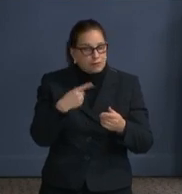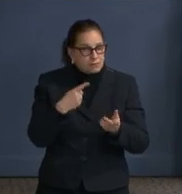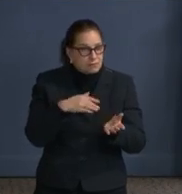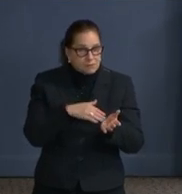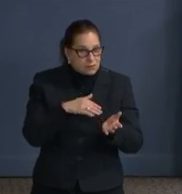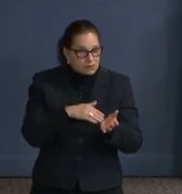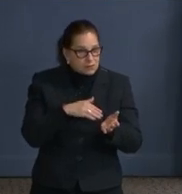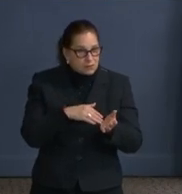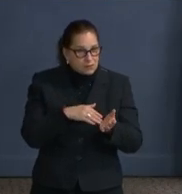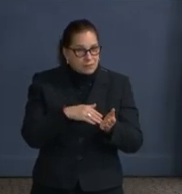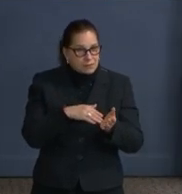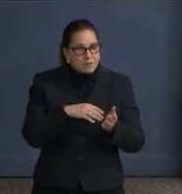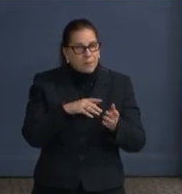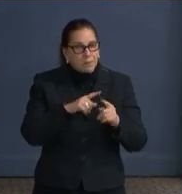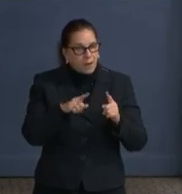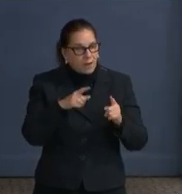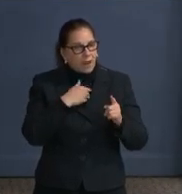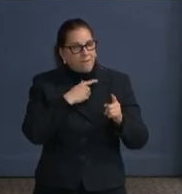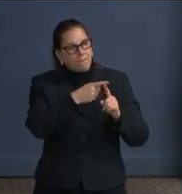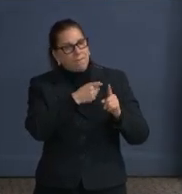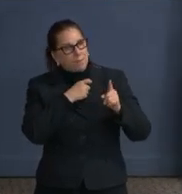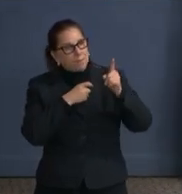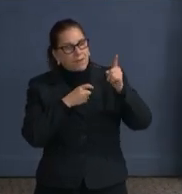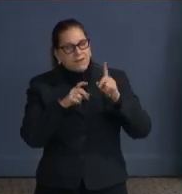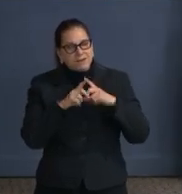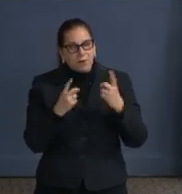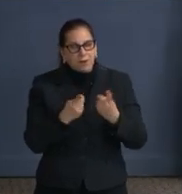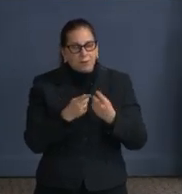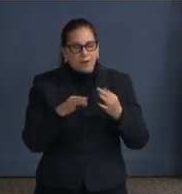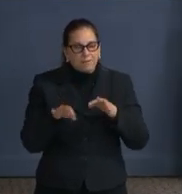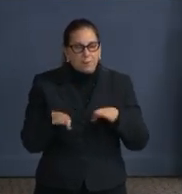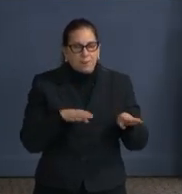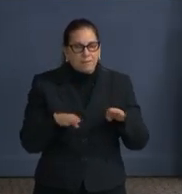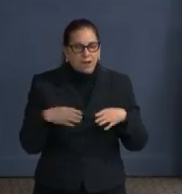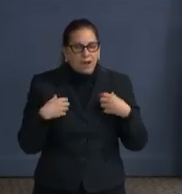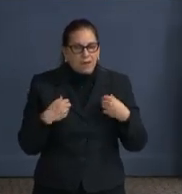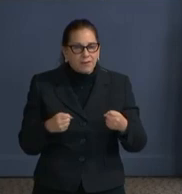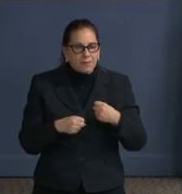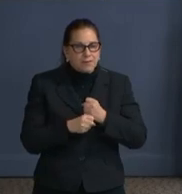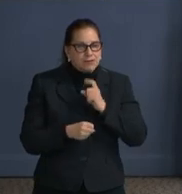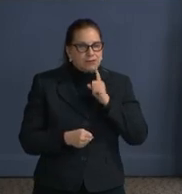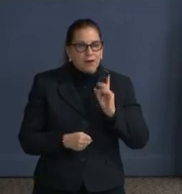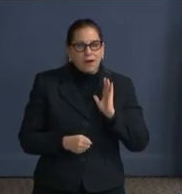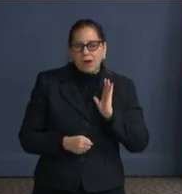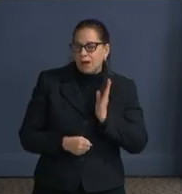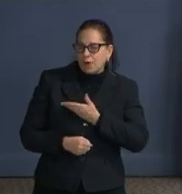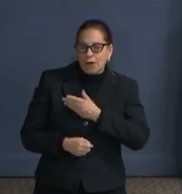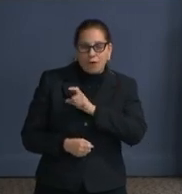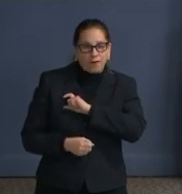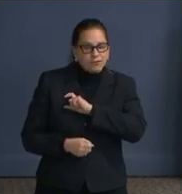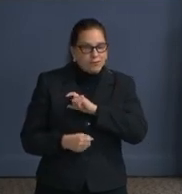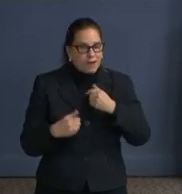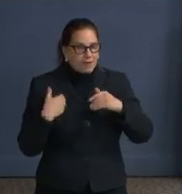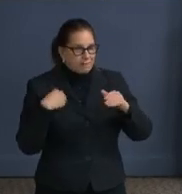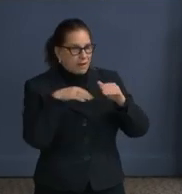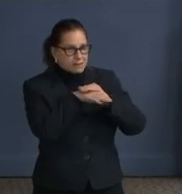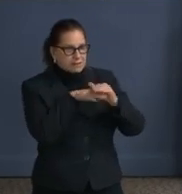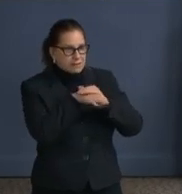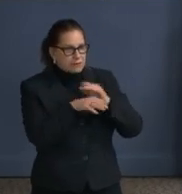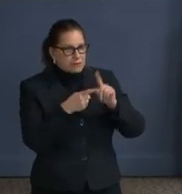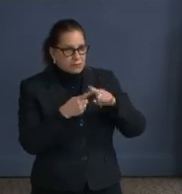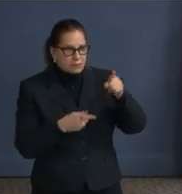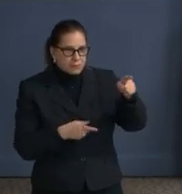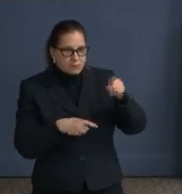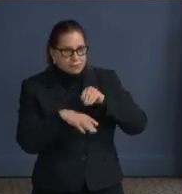with the Department of Behavioral Health to make sure that our officers have access, not just in the wake of what